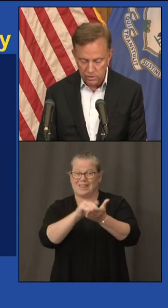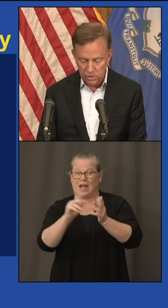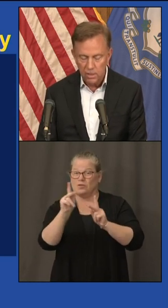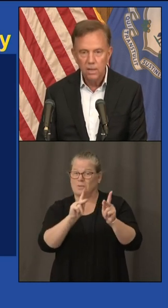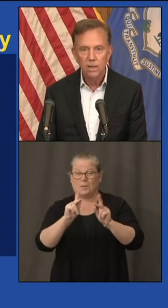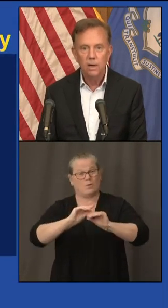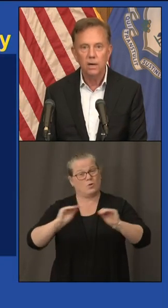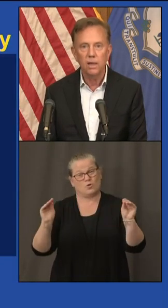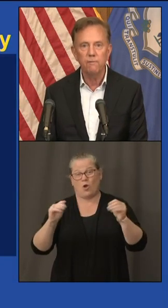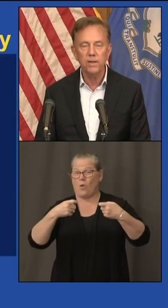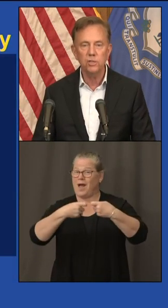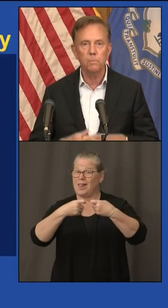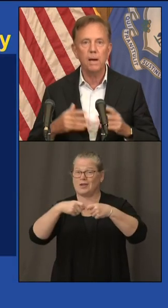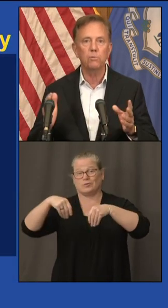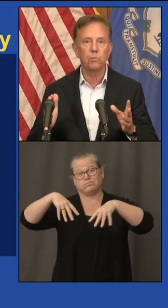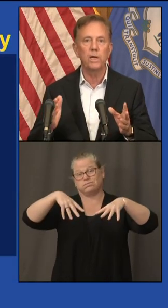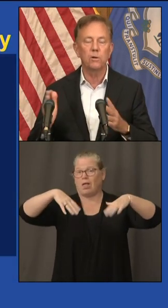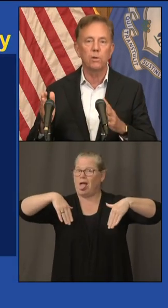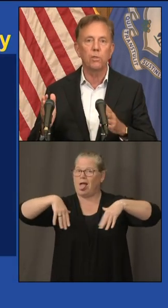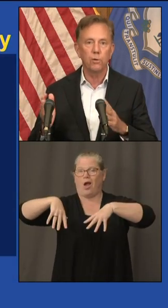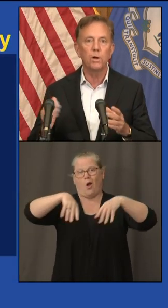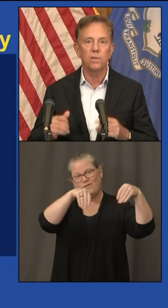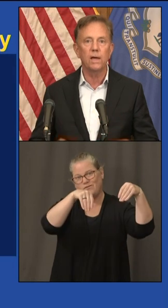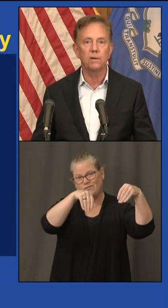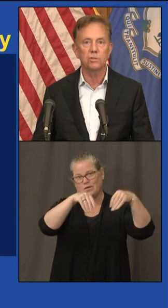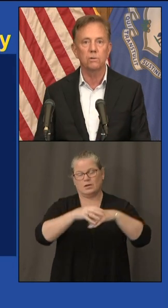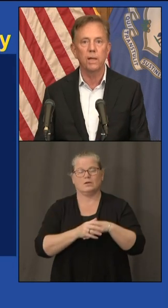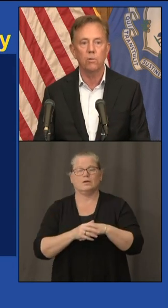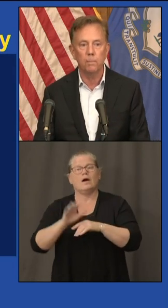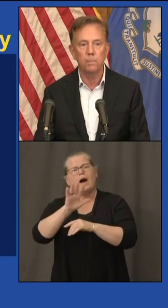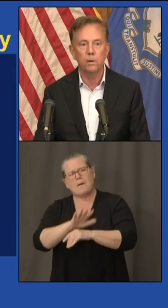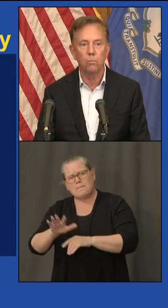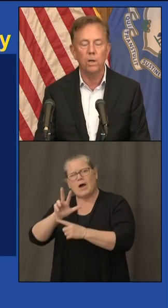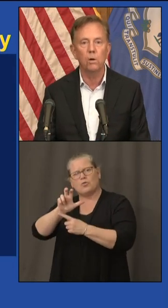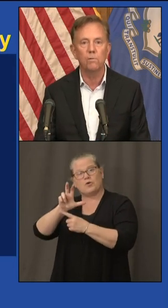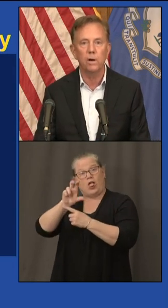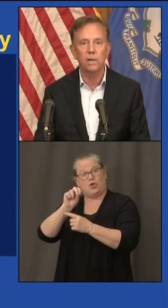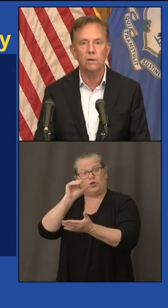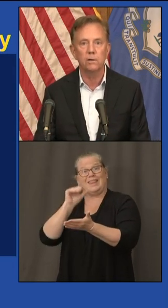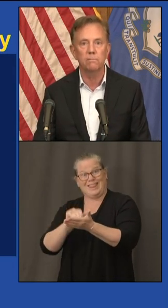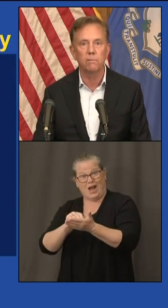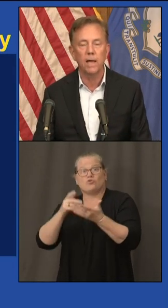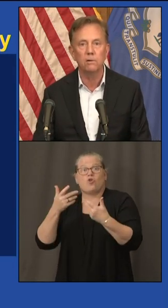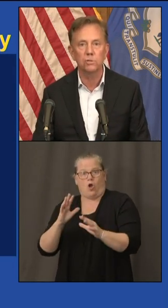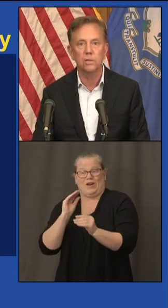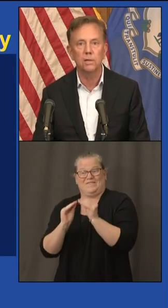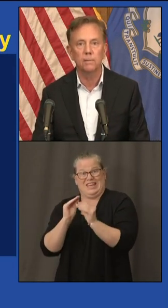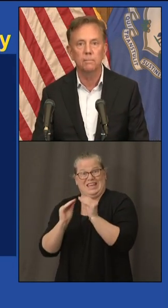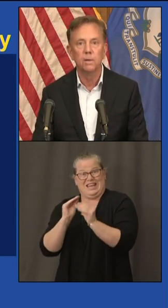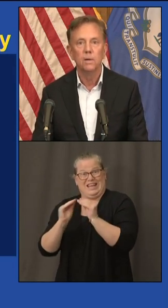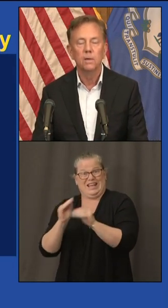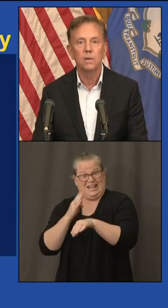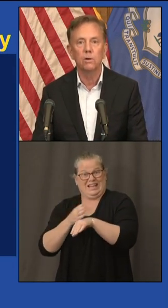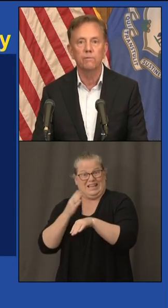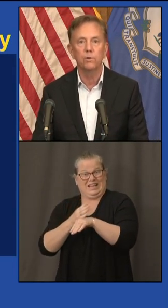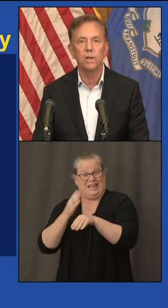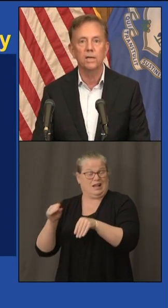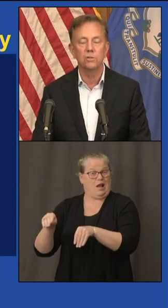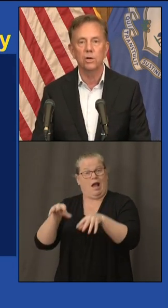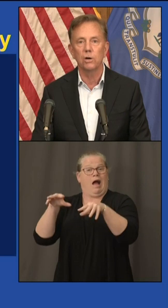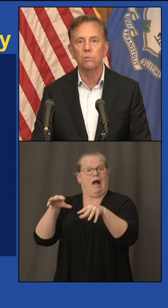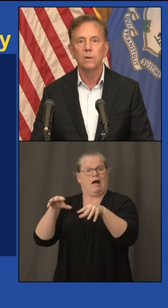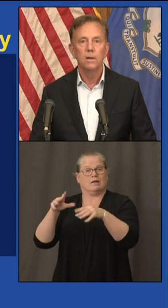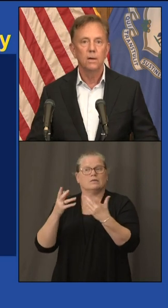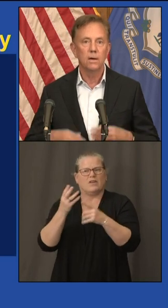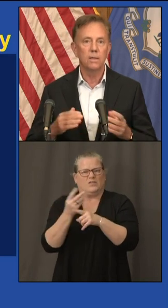service they fixed about 330 000 they were up well over 800 000 um you know a few